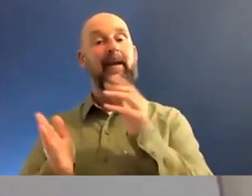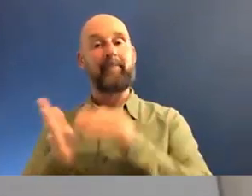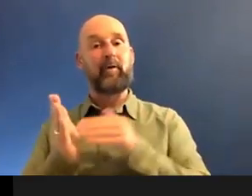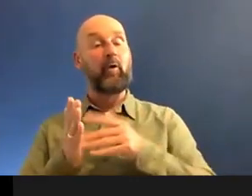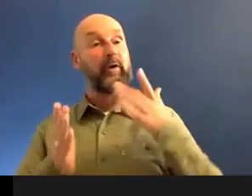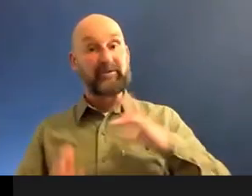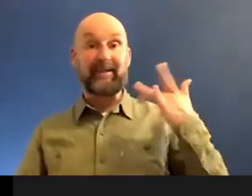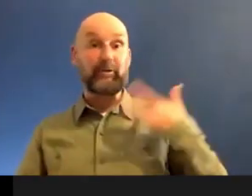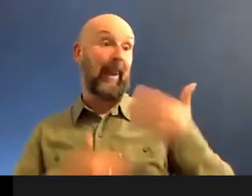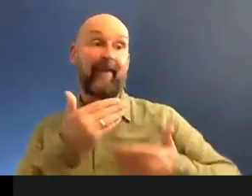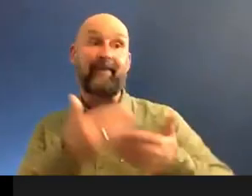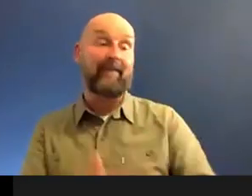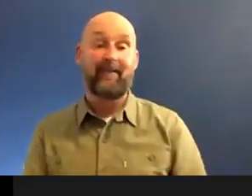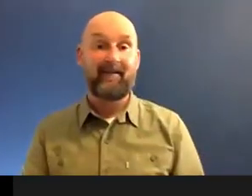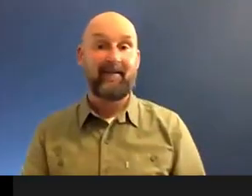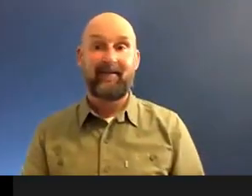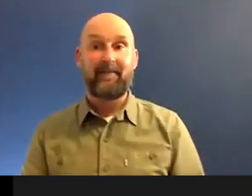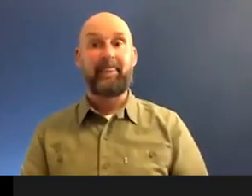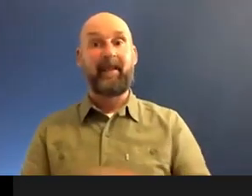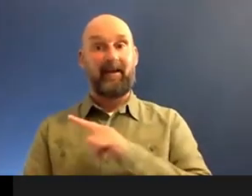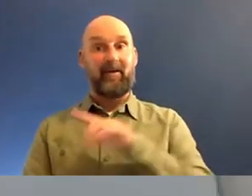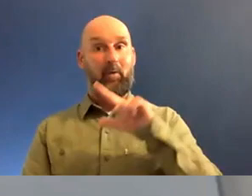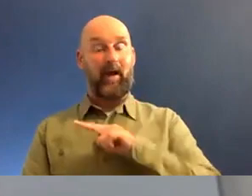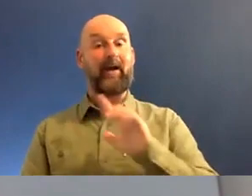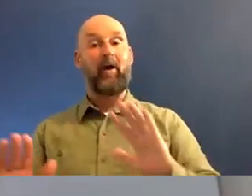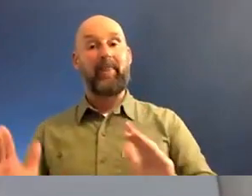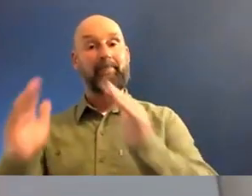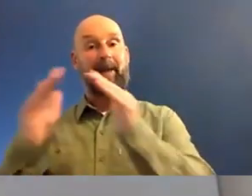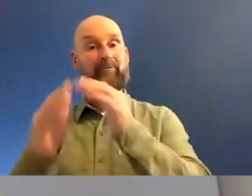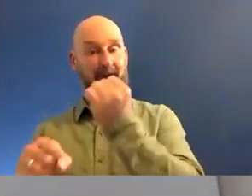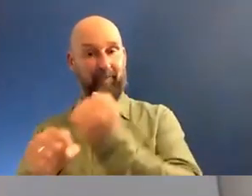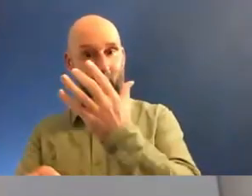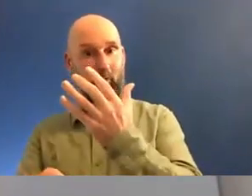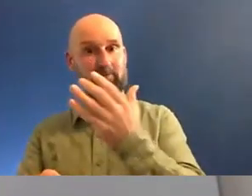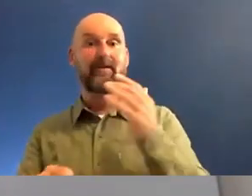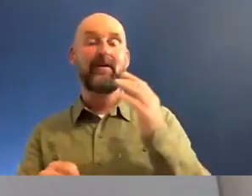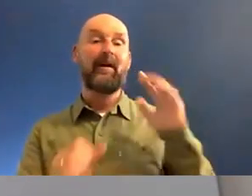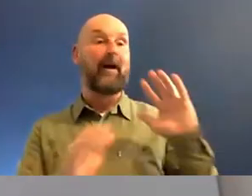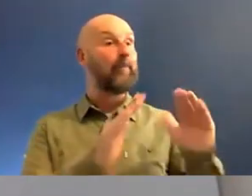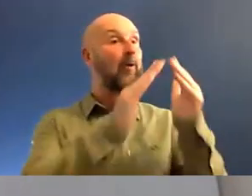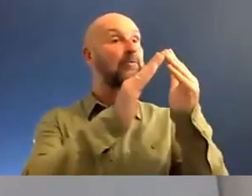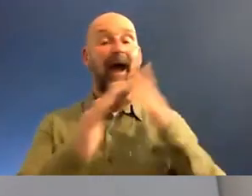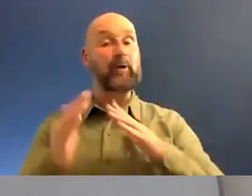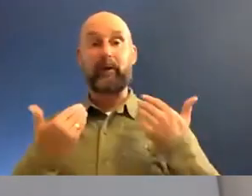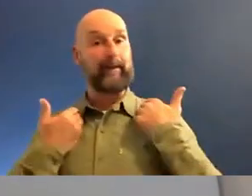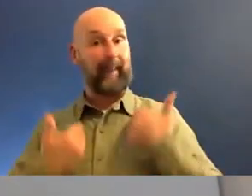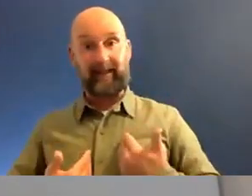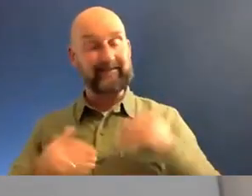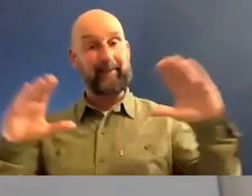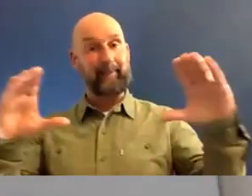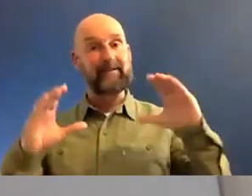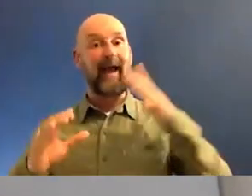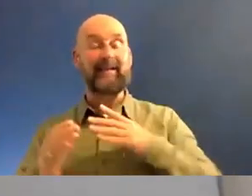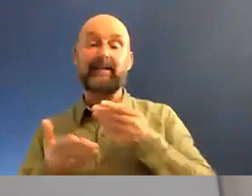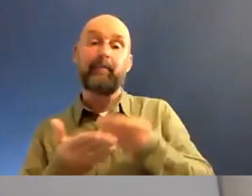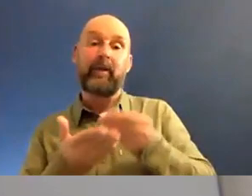Yeah, that's true. That's true. I think between, between the mountain of gold, like, bro, I'm good. I don't need the millions, but I do need to live.